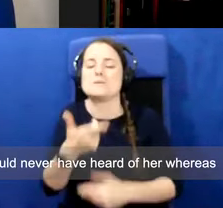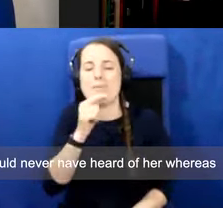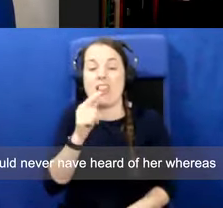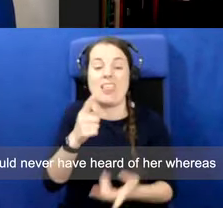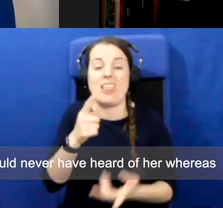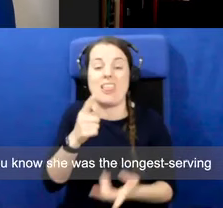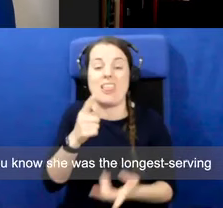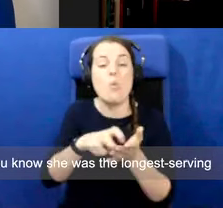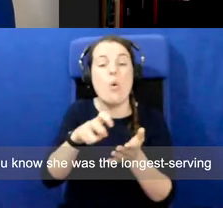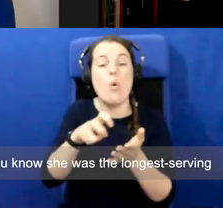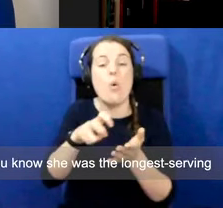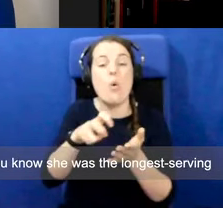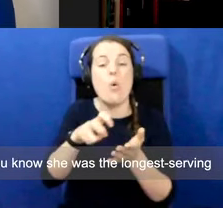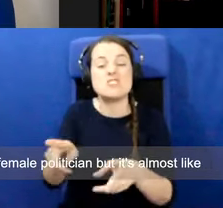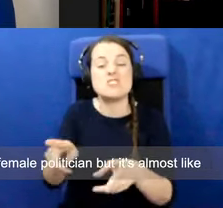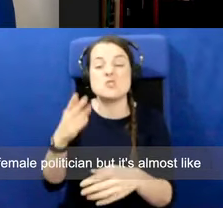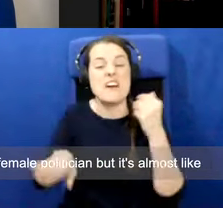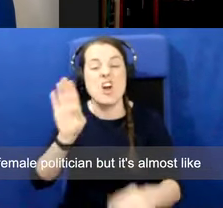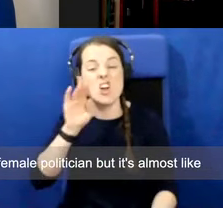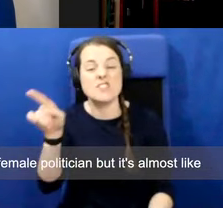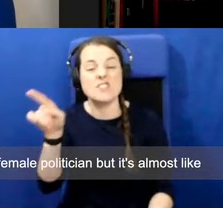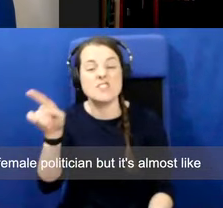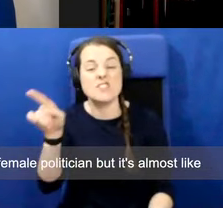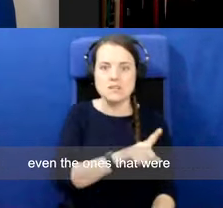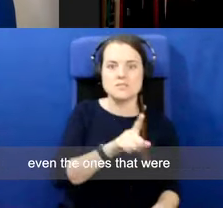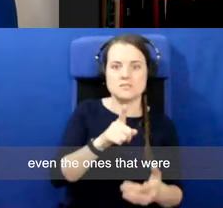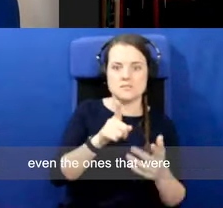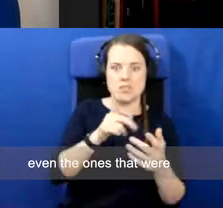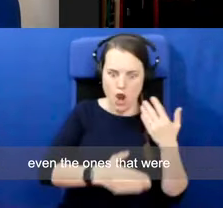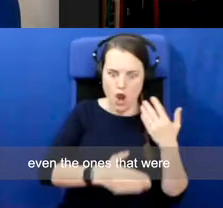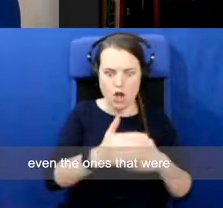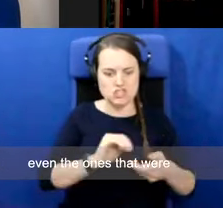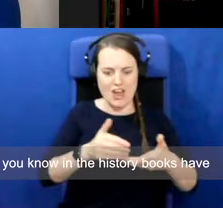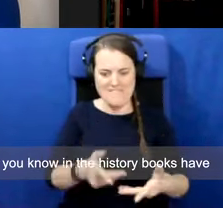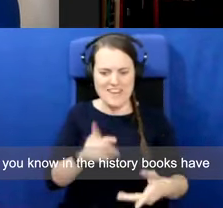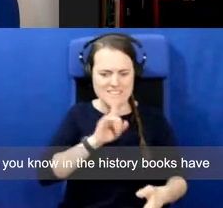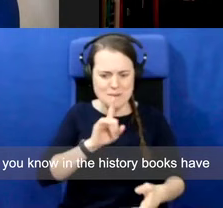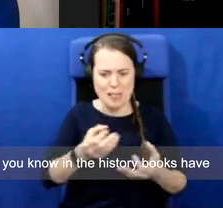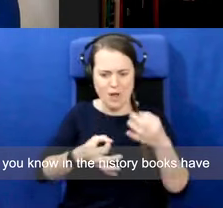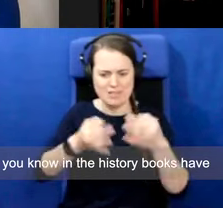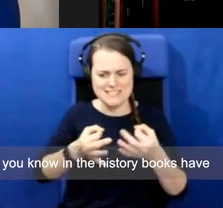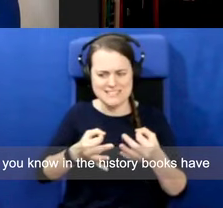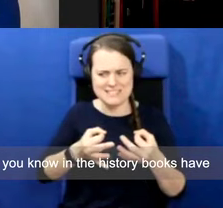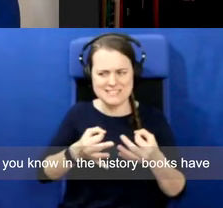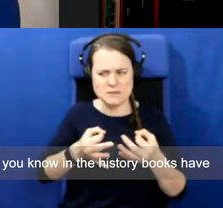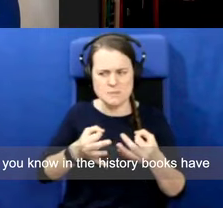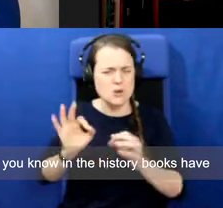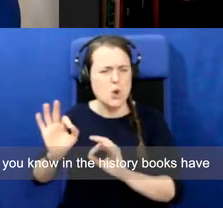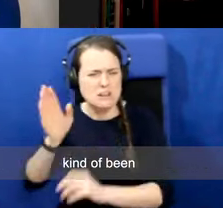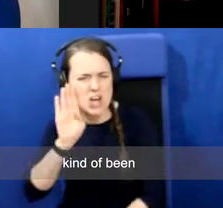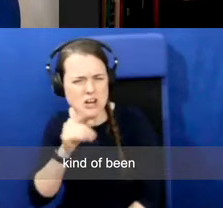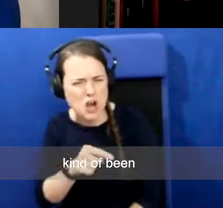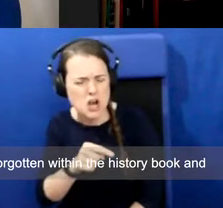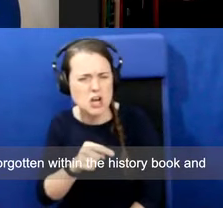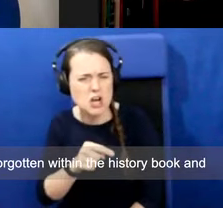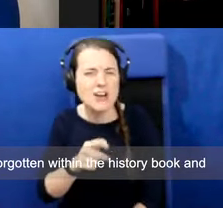would never have heard of her. Whereas, you know, she was the longest serving female politician. But it's almost like even the ones that were in, you know, in